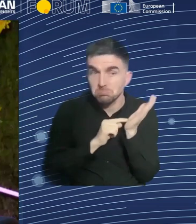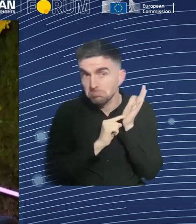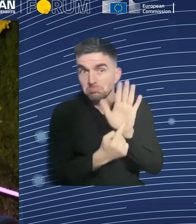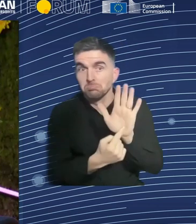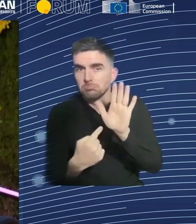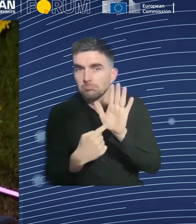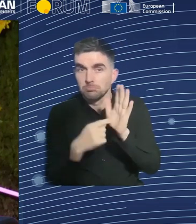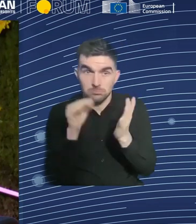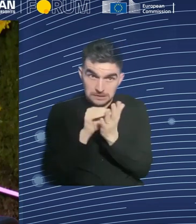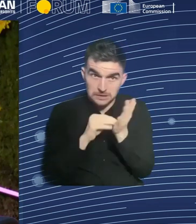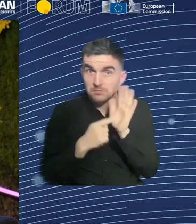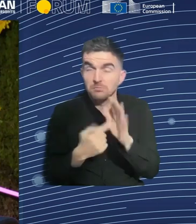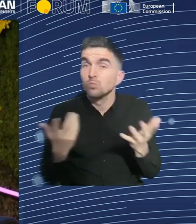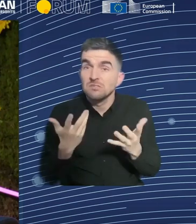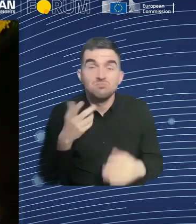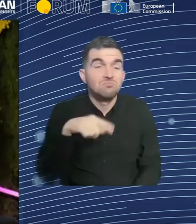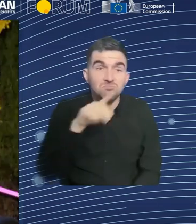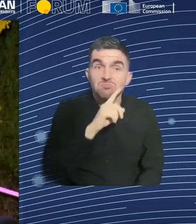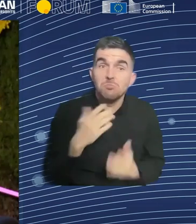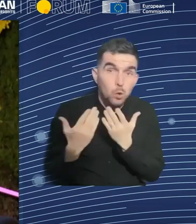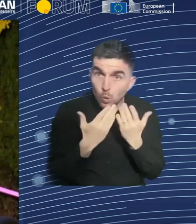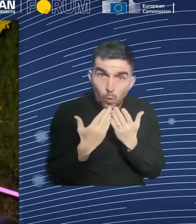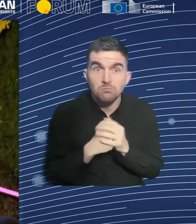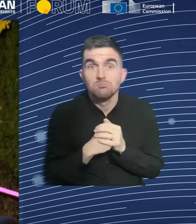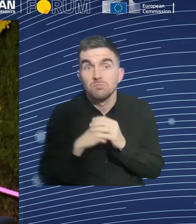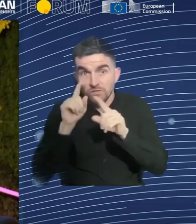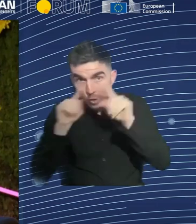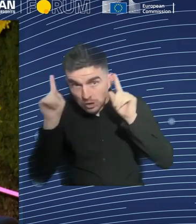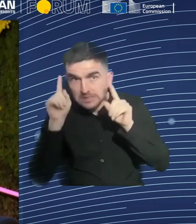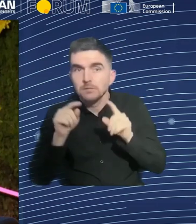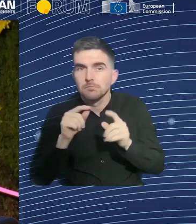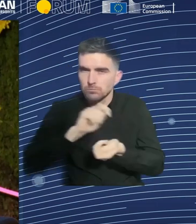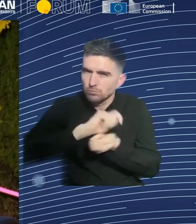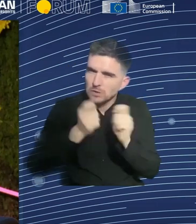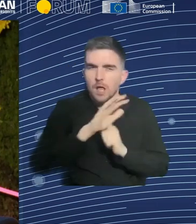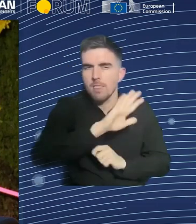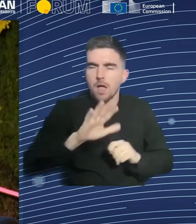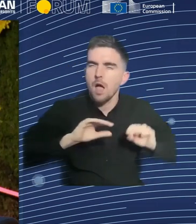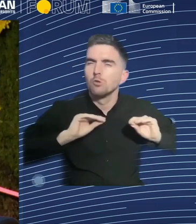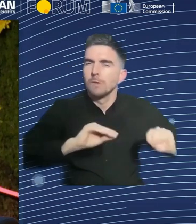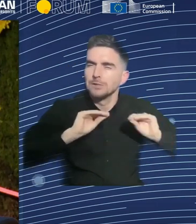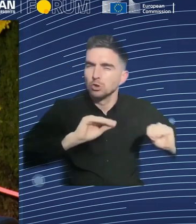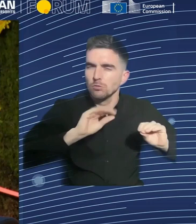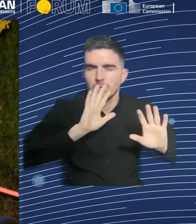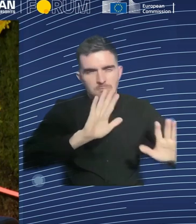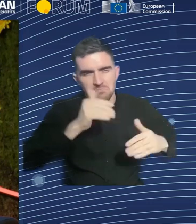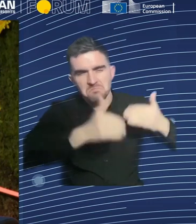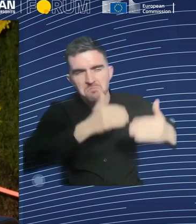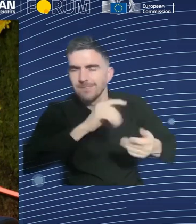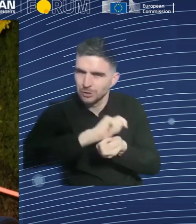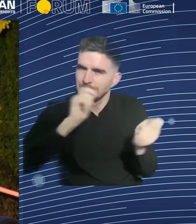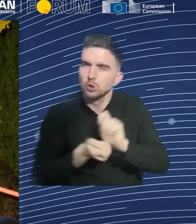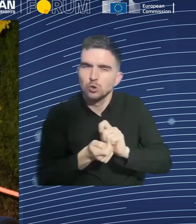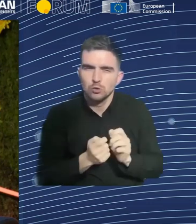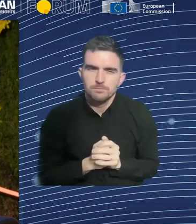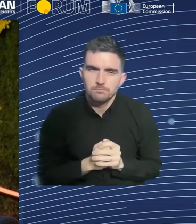And while we're here with you, I've got another question for you on Slider. On some of the real examples of subskilling, what results have